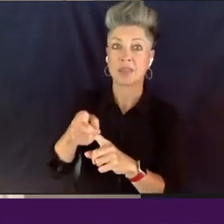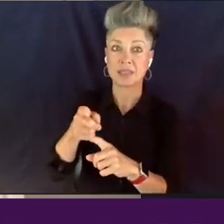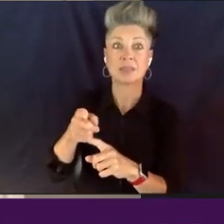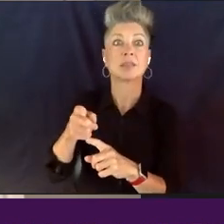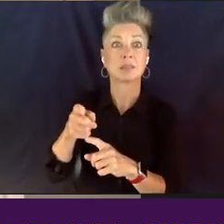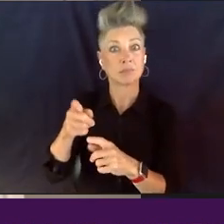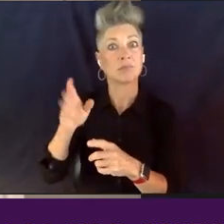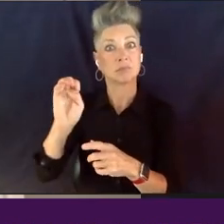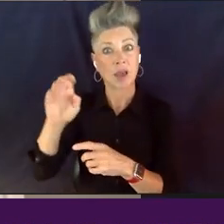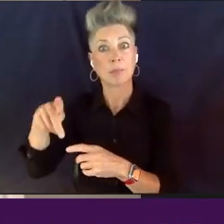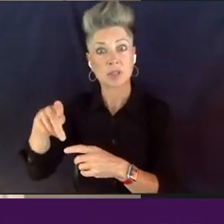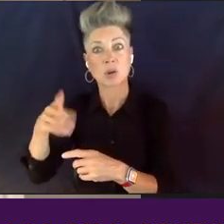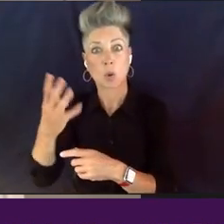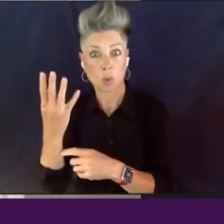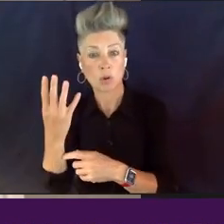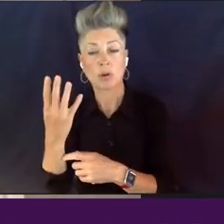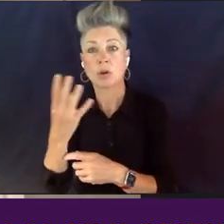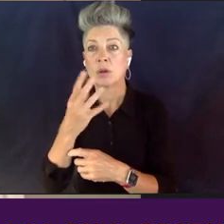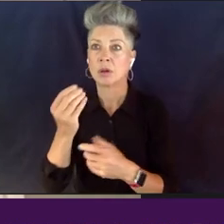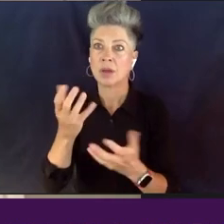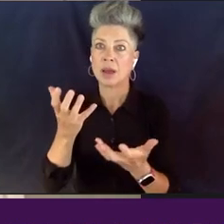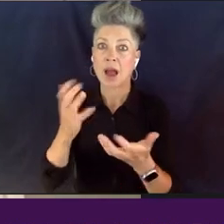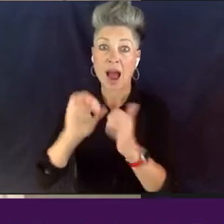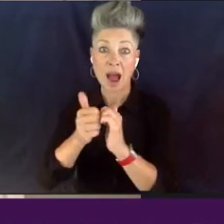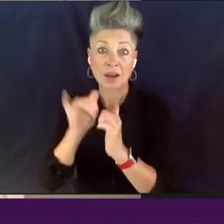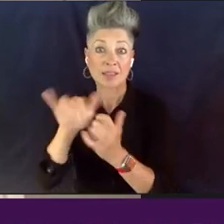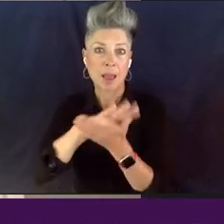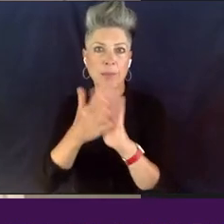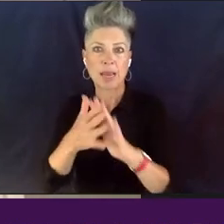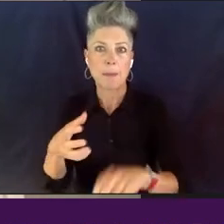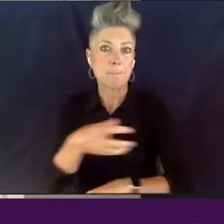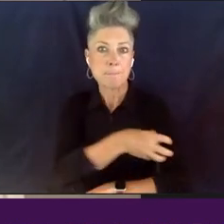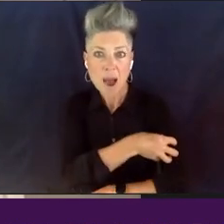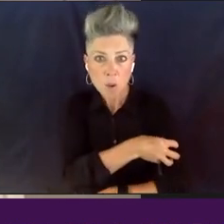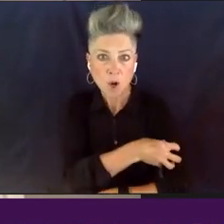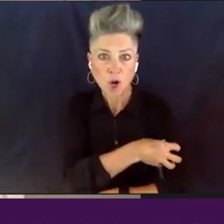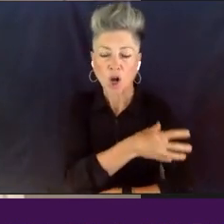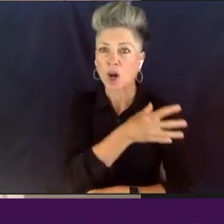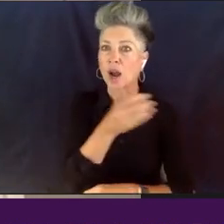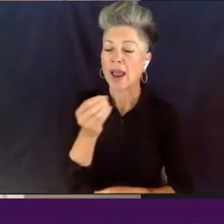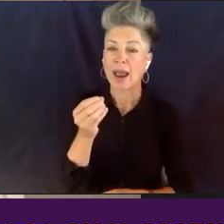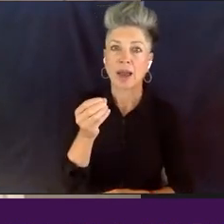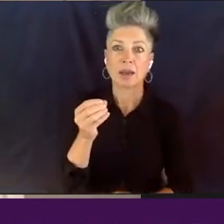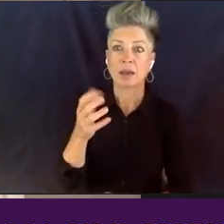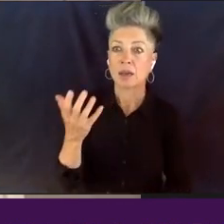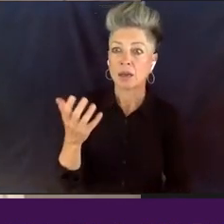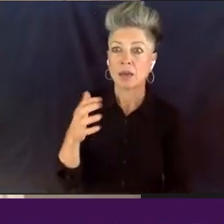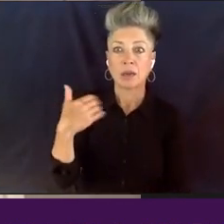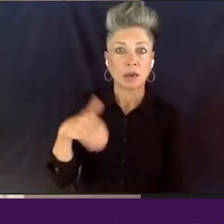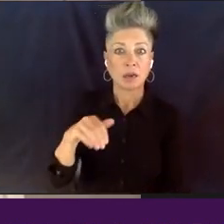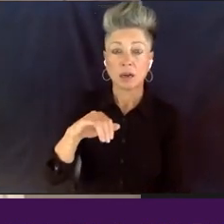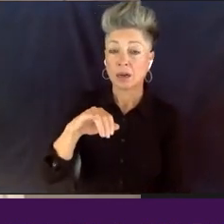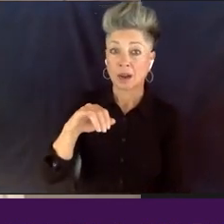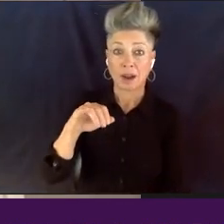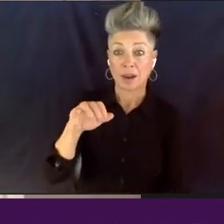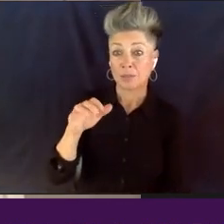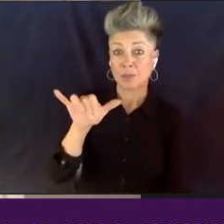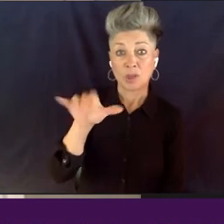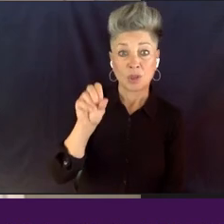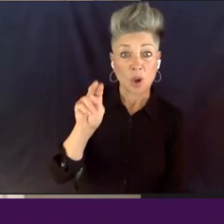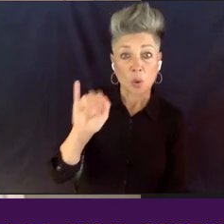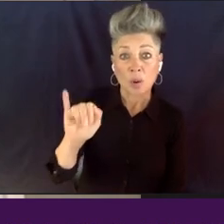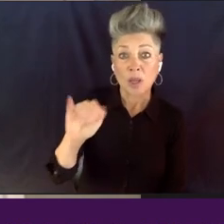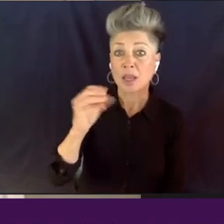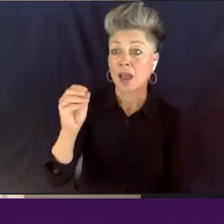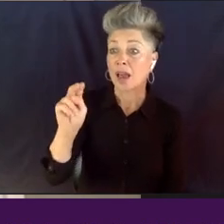And, you know, Ted, Yoni, and Nicole, especially, you know, they was all for it. And they said, invite